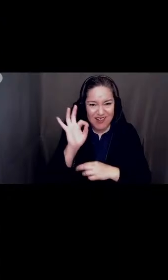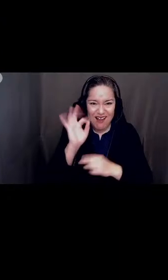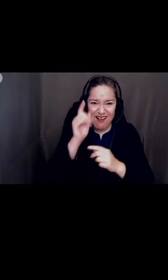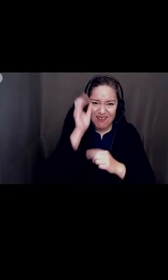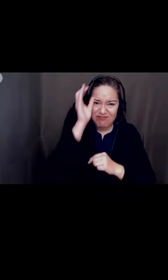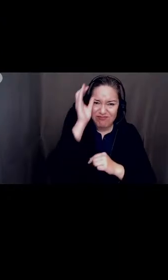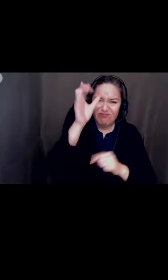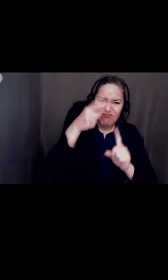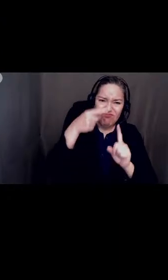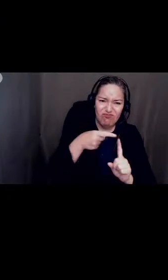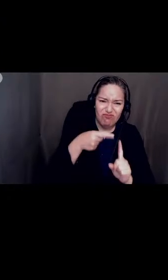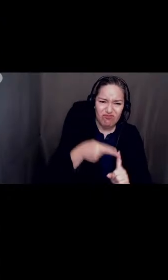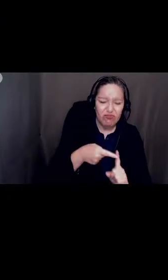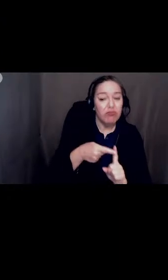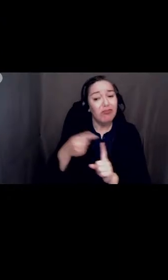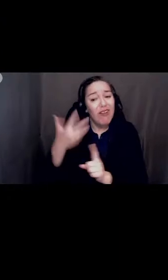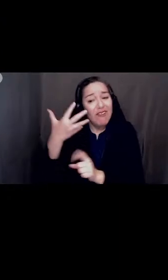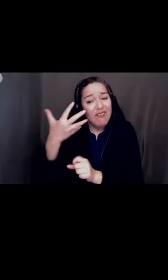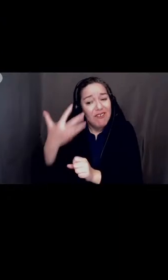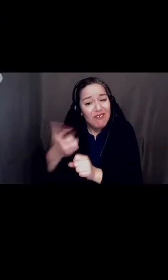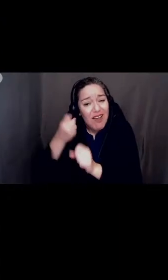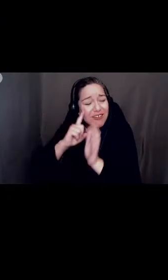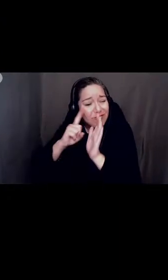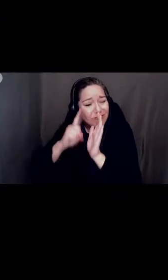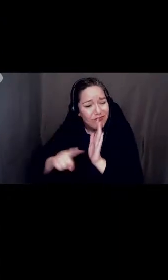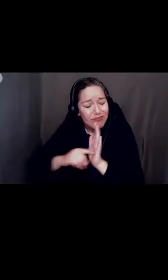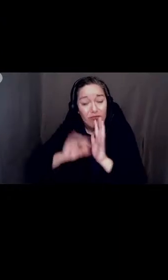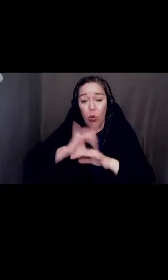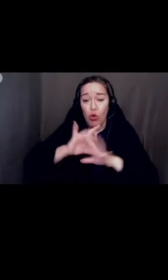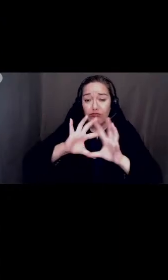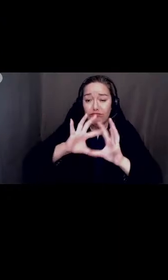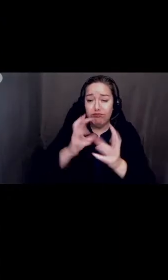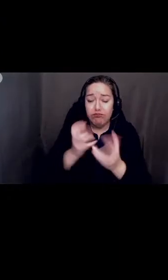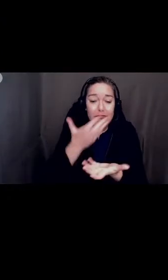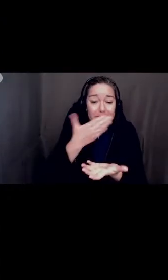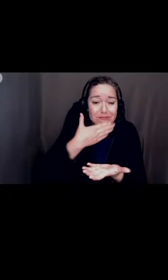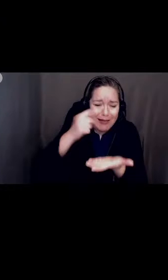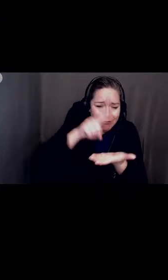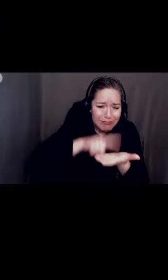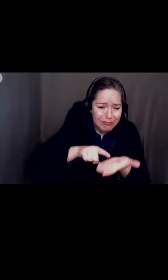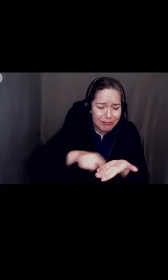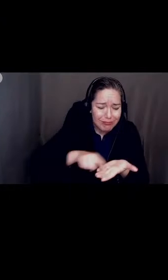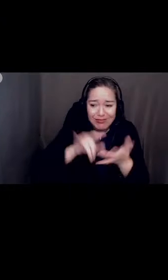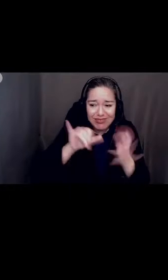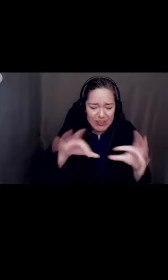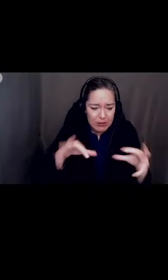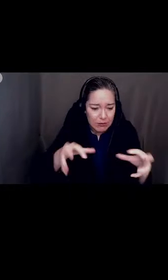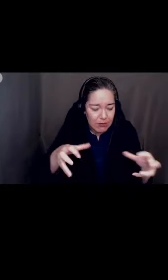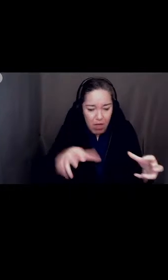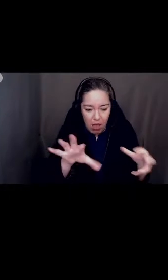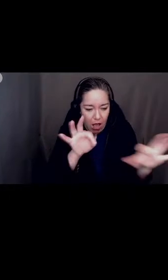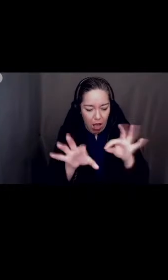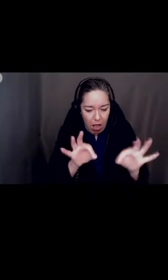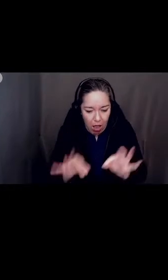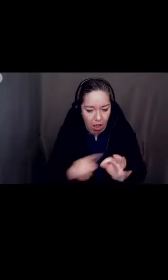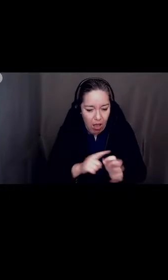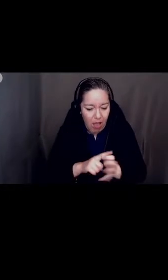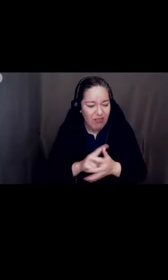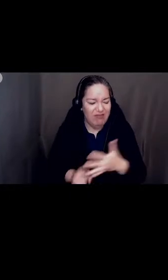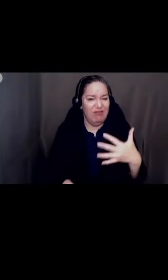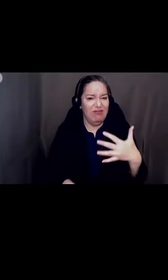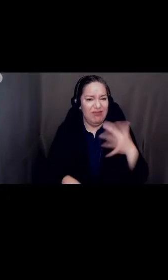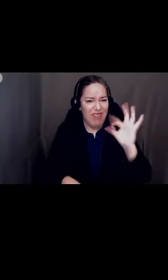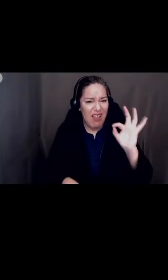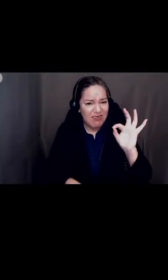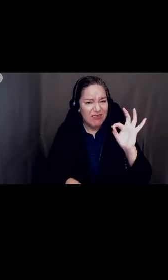research for the world's best education systems. This is different because this is what we are doing today. We